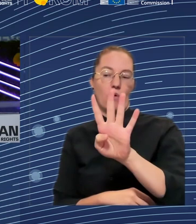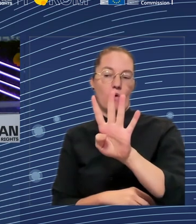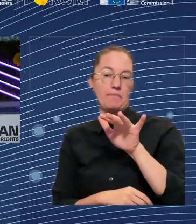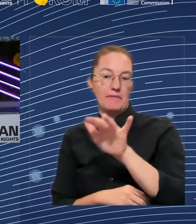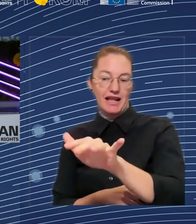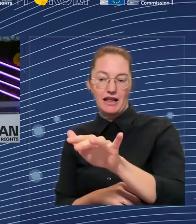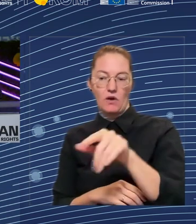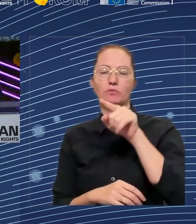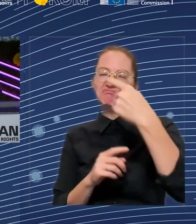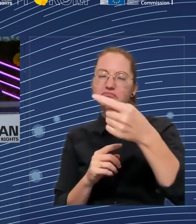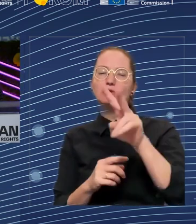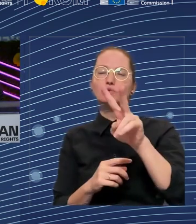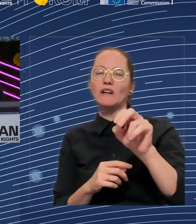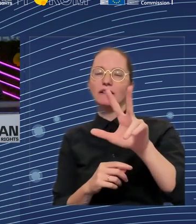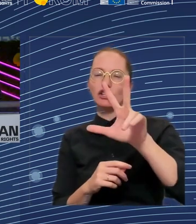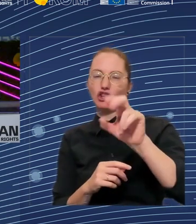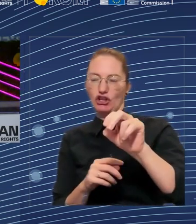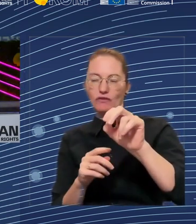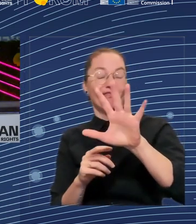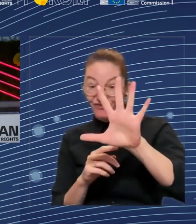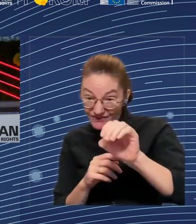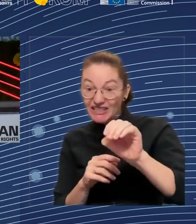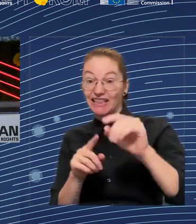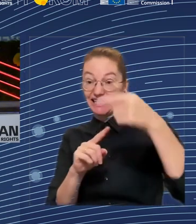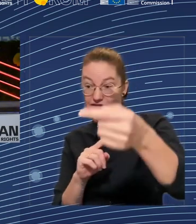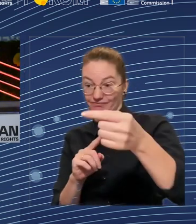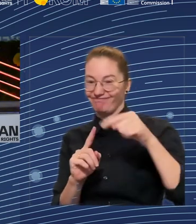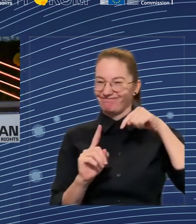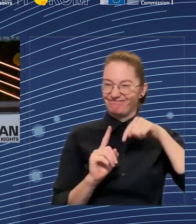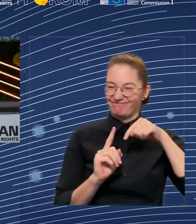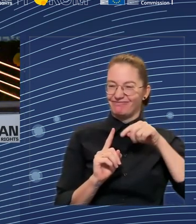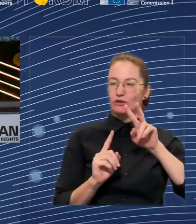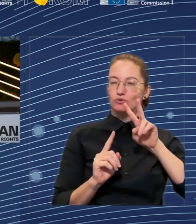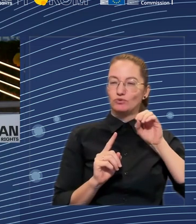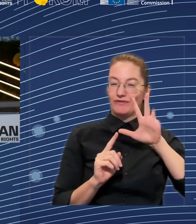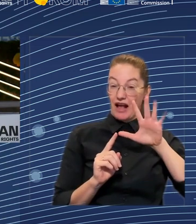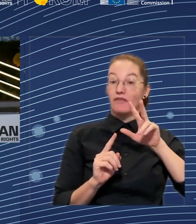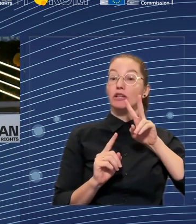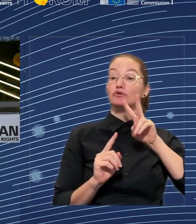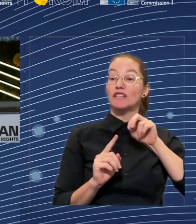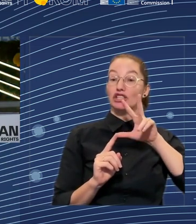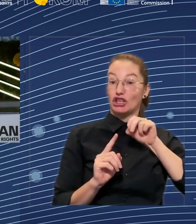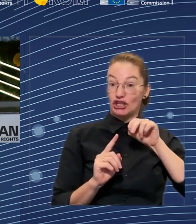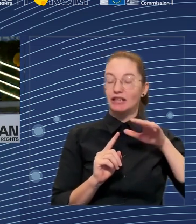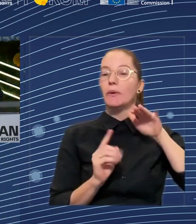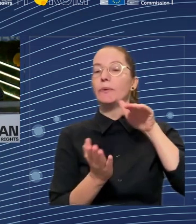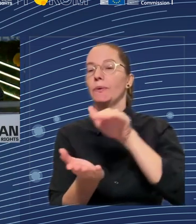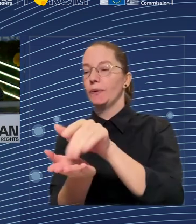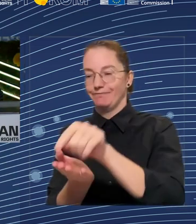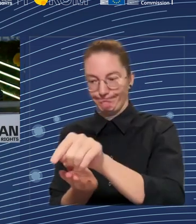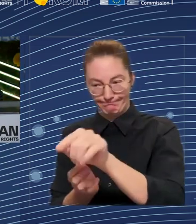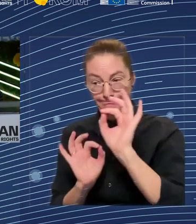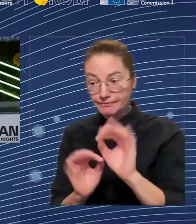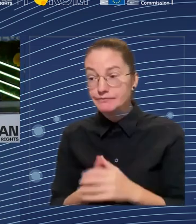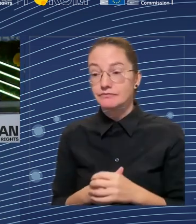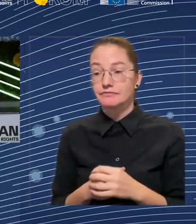expect that these transformations will create more jobs. Of course, we all know that there's some jobs that will be lost in some sectors. But